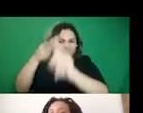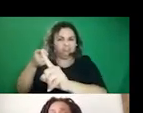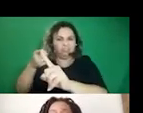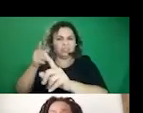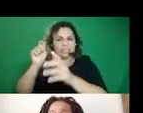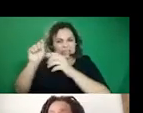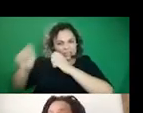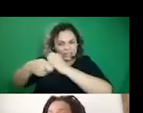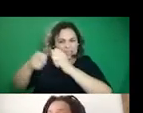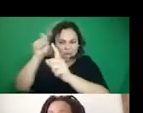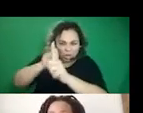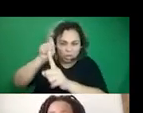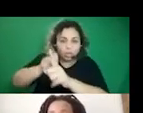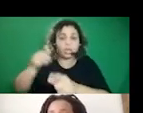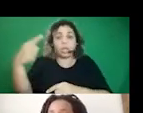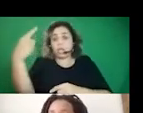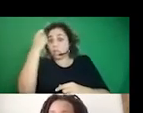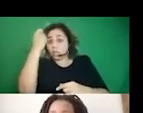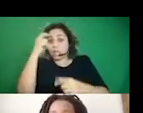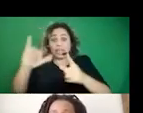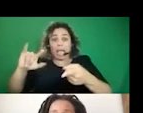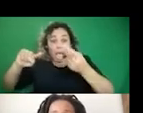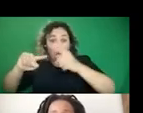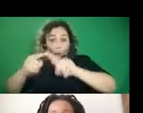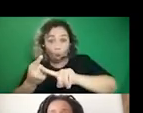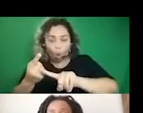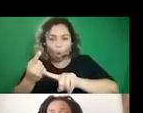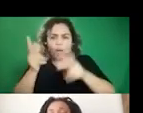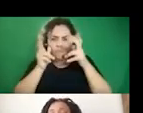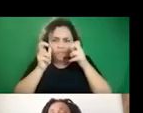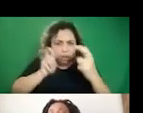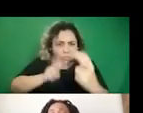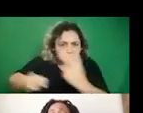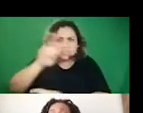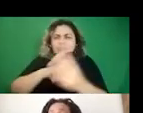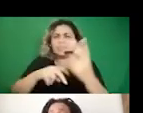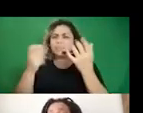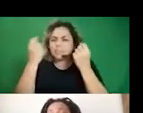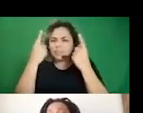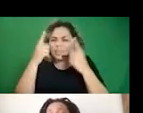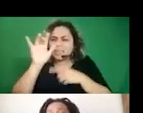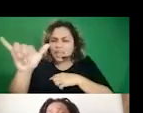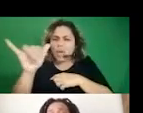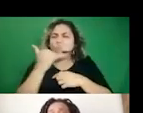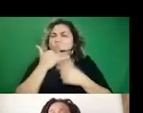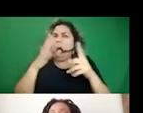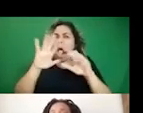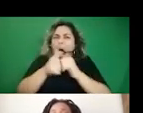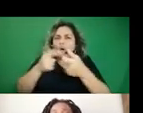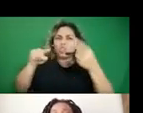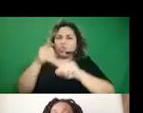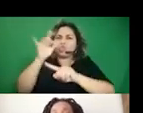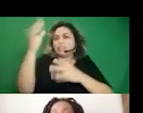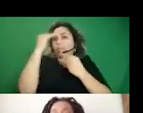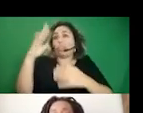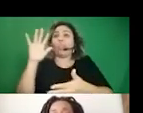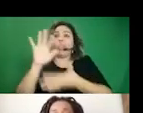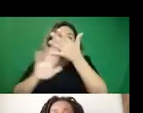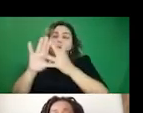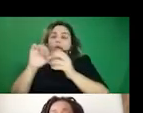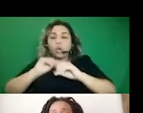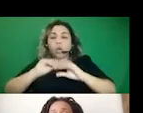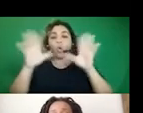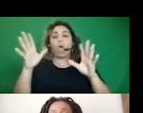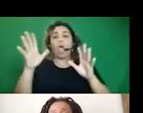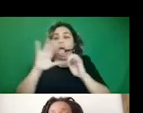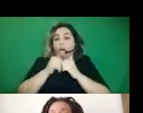Are we understanding the extent of the harm by engaging and listening with them, uh, listening to them? Um, what kinds of, uh, harm